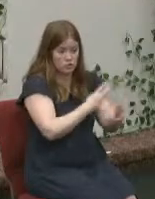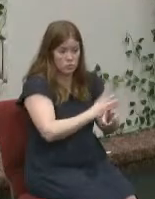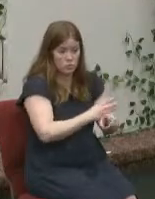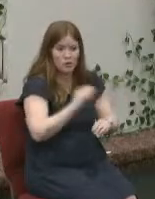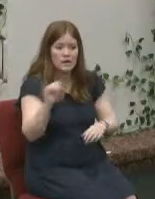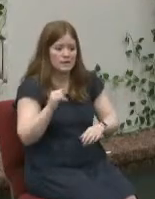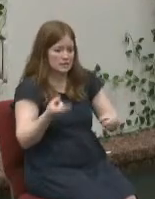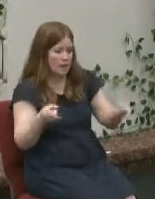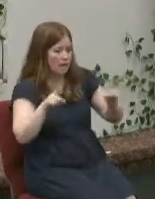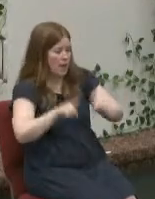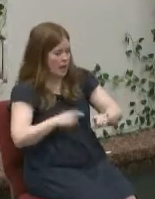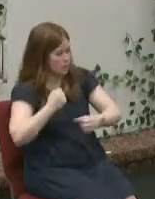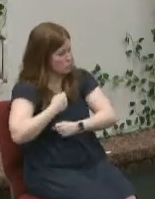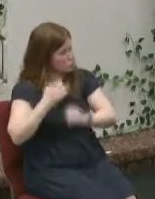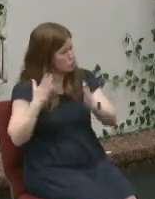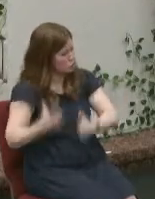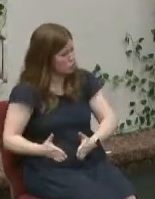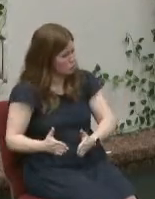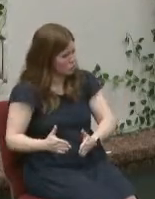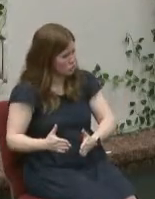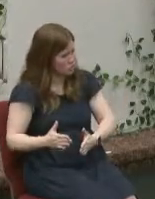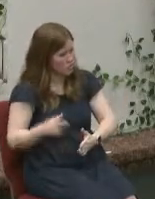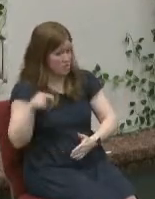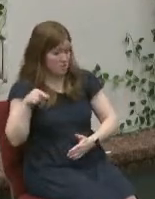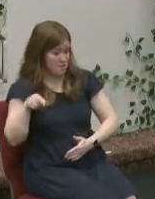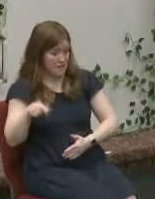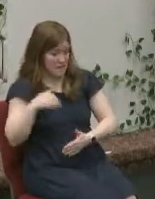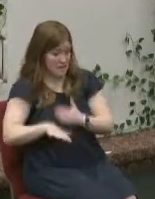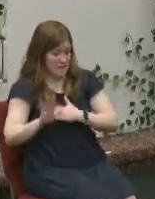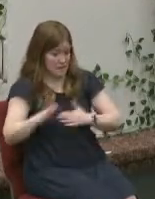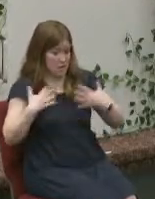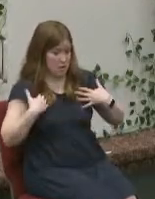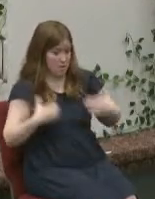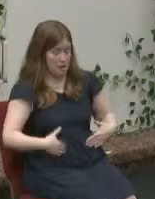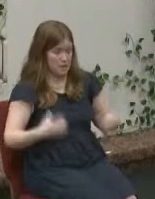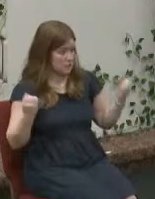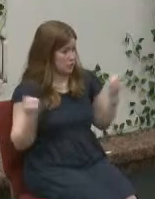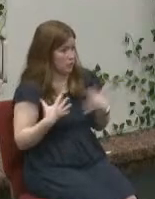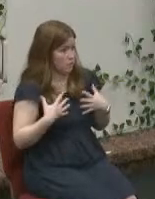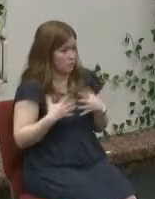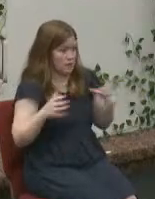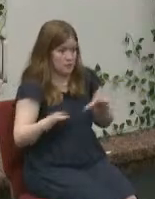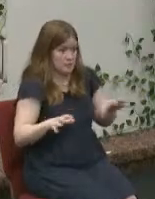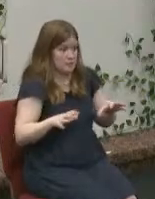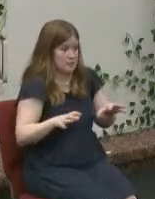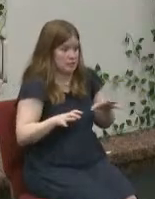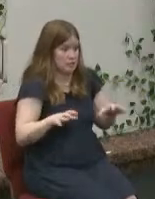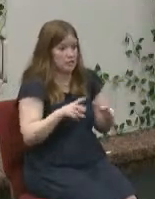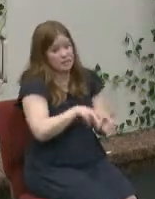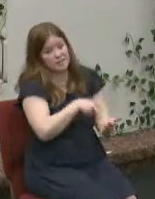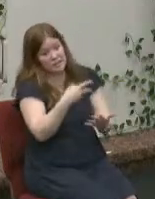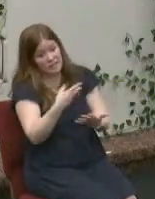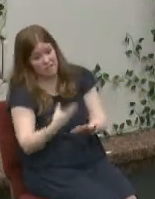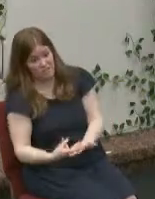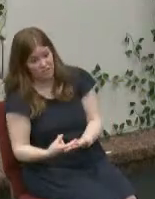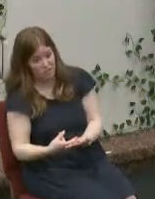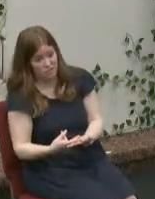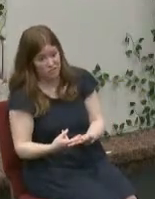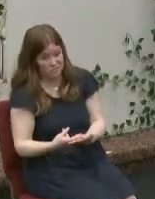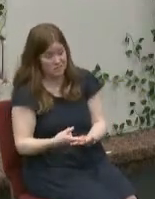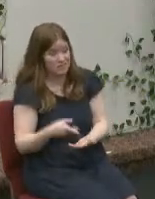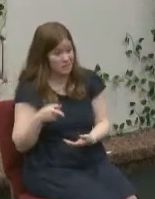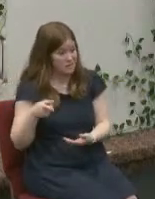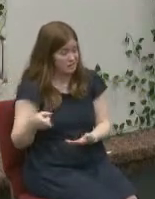geographical earthquake that was taking place it was a personal earthquake the soldiers were shaking literally